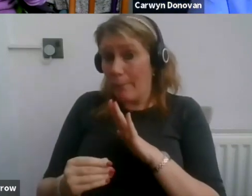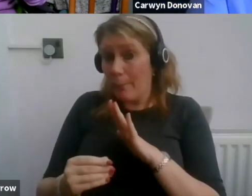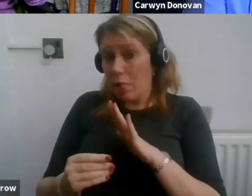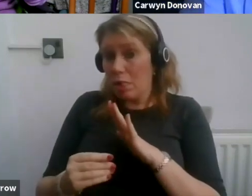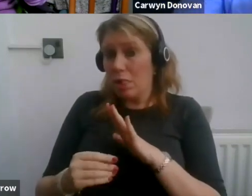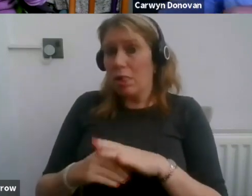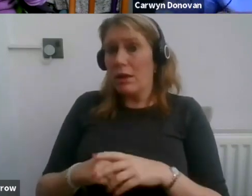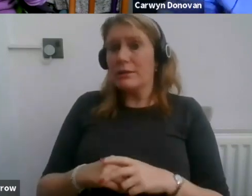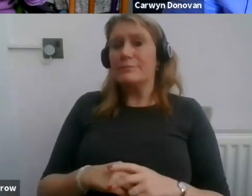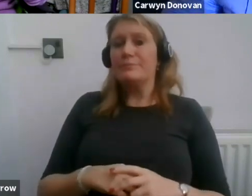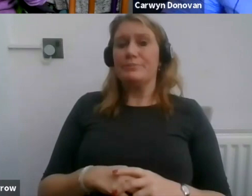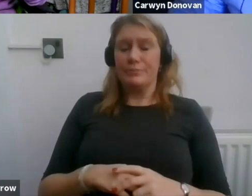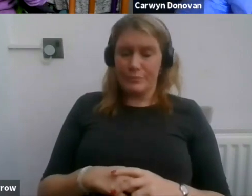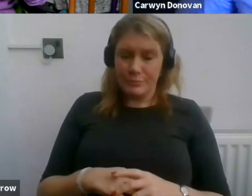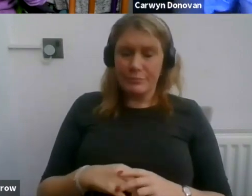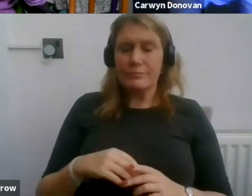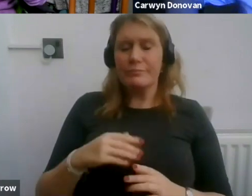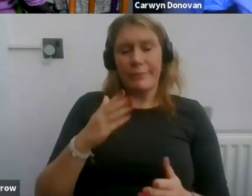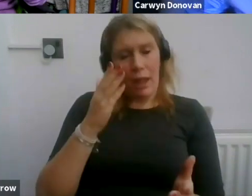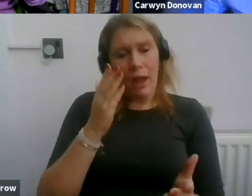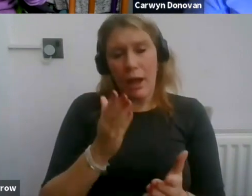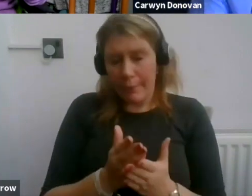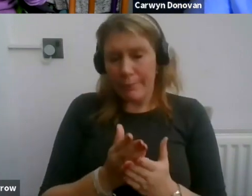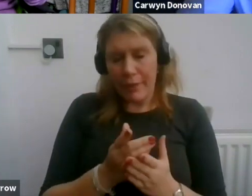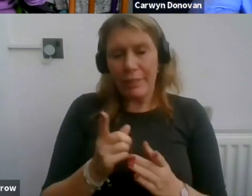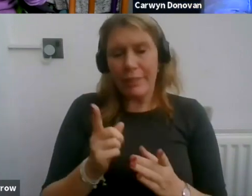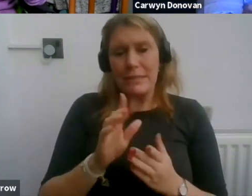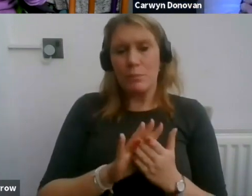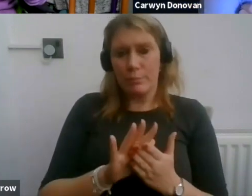about? Certainly. Absolutely.